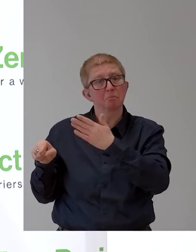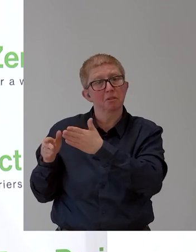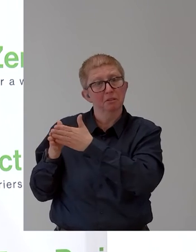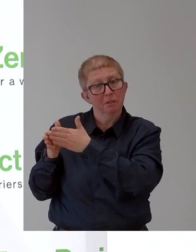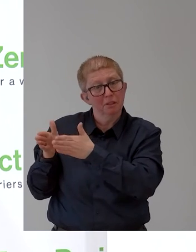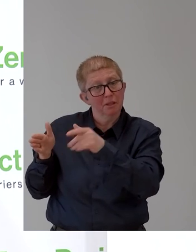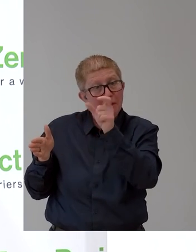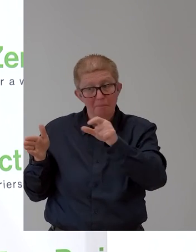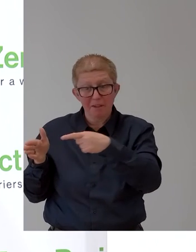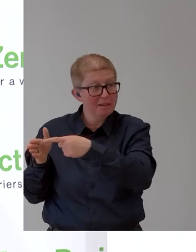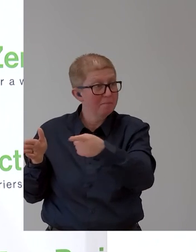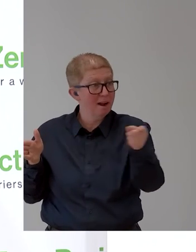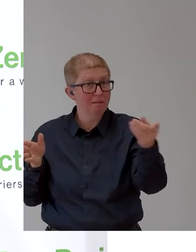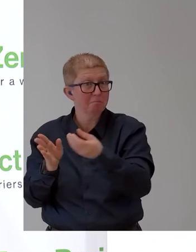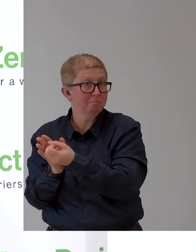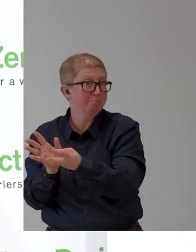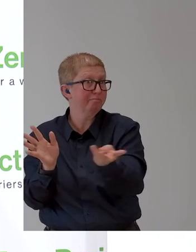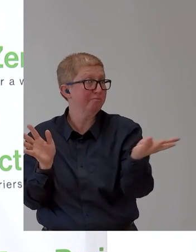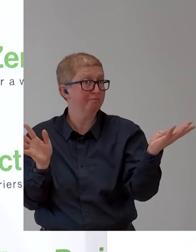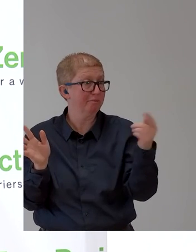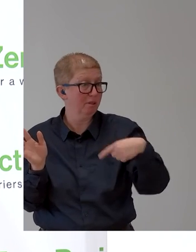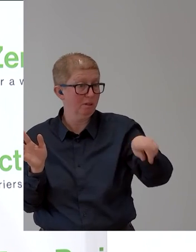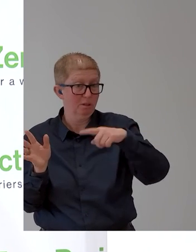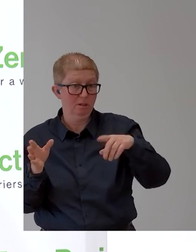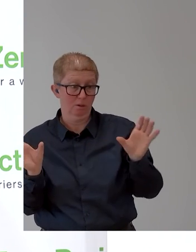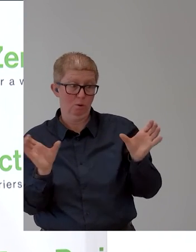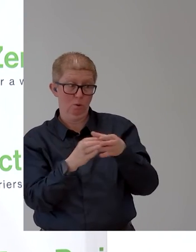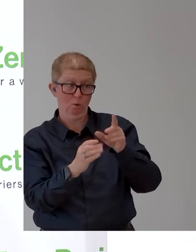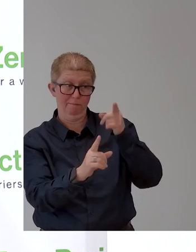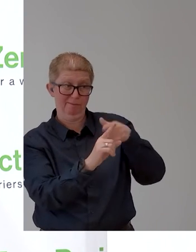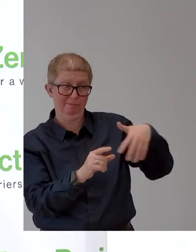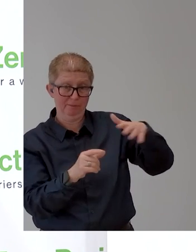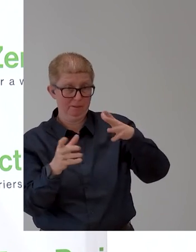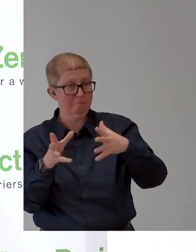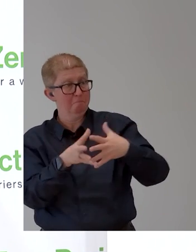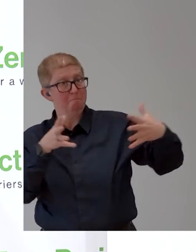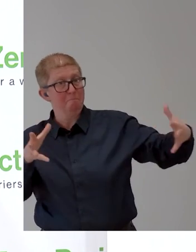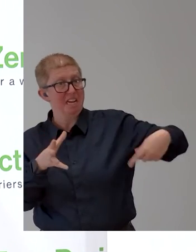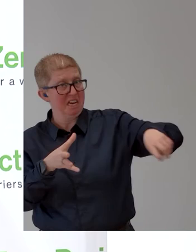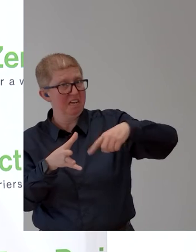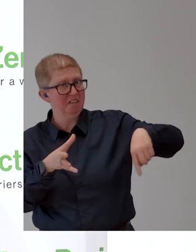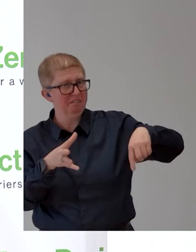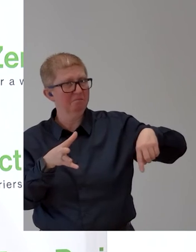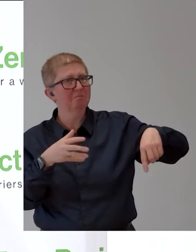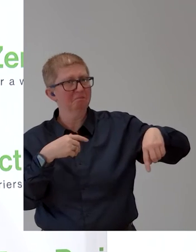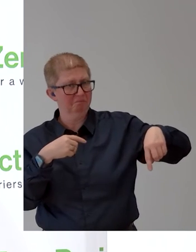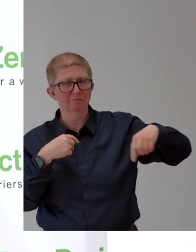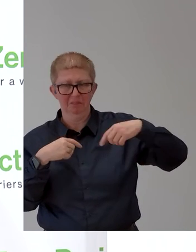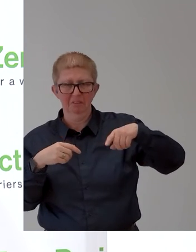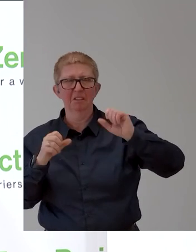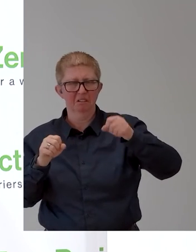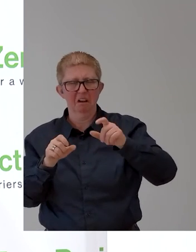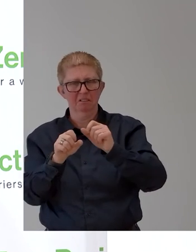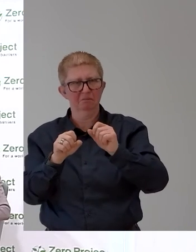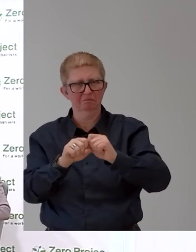people. It's a huge target group. And I think it ticks many boxes when it comes to scaling and importance for the